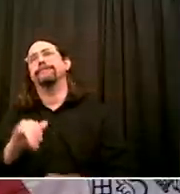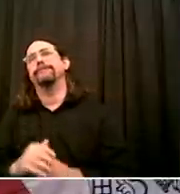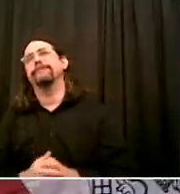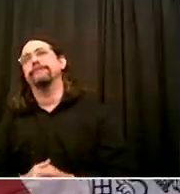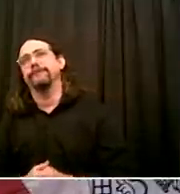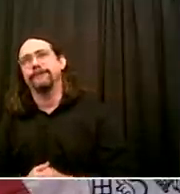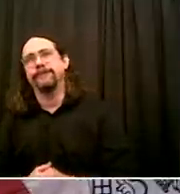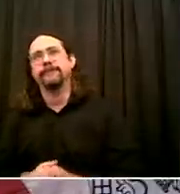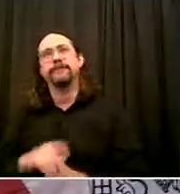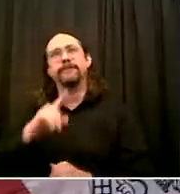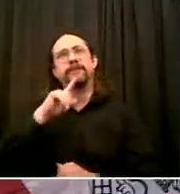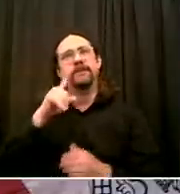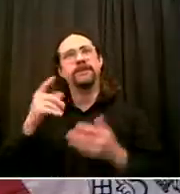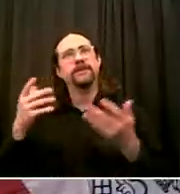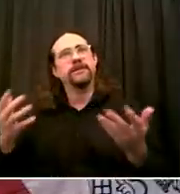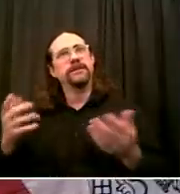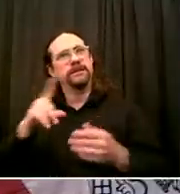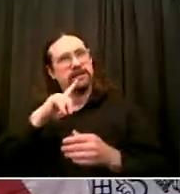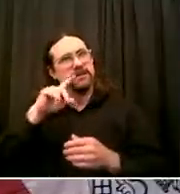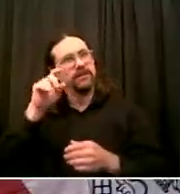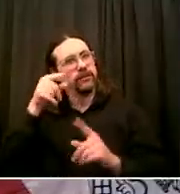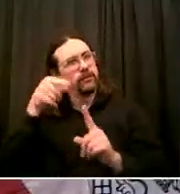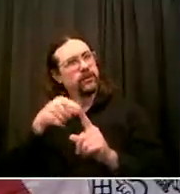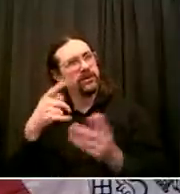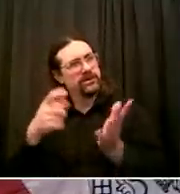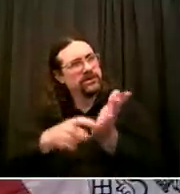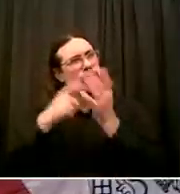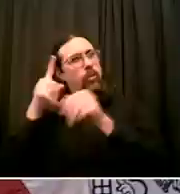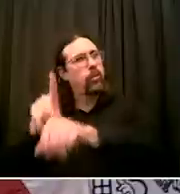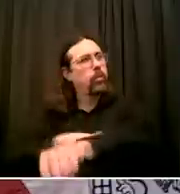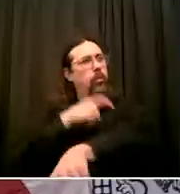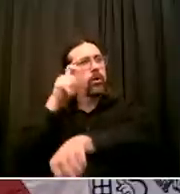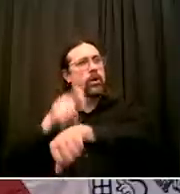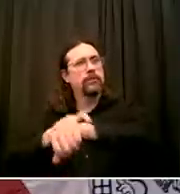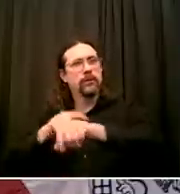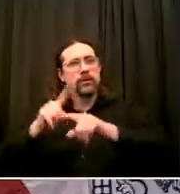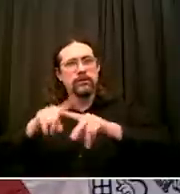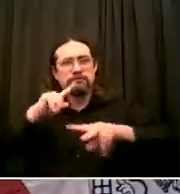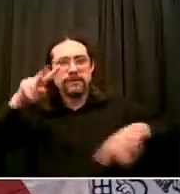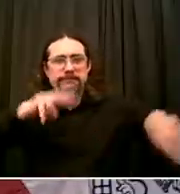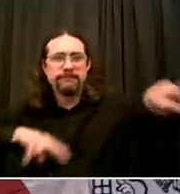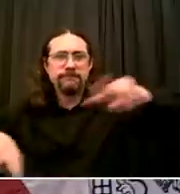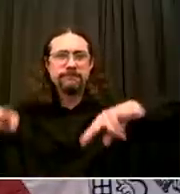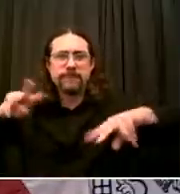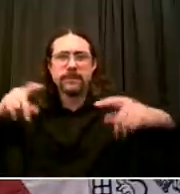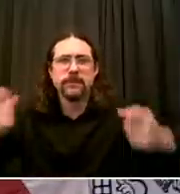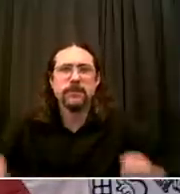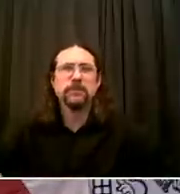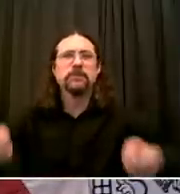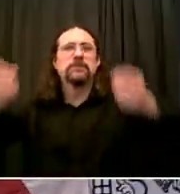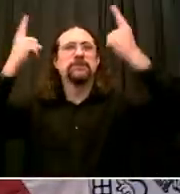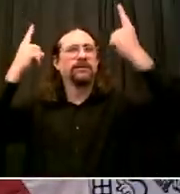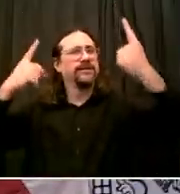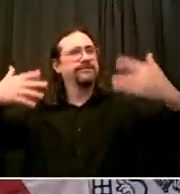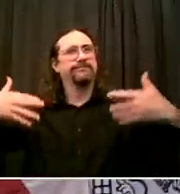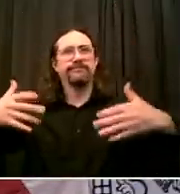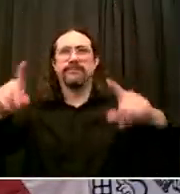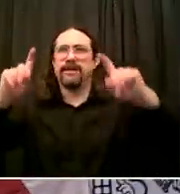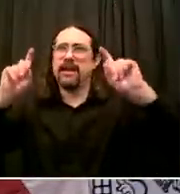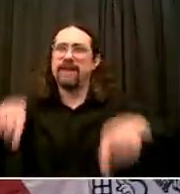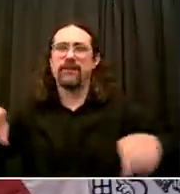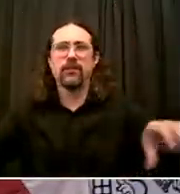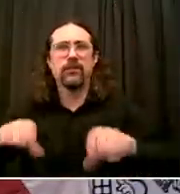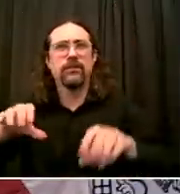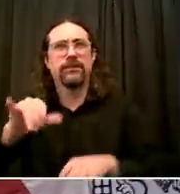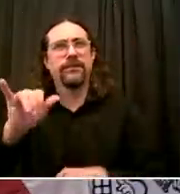And we have to in every way we can Send a message of change You know A couple weeks